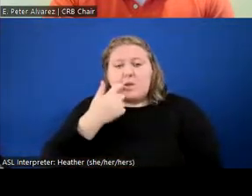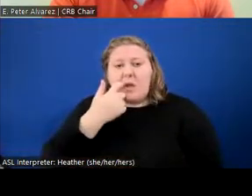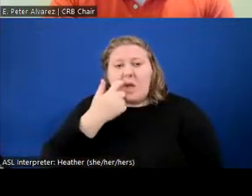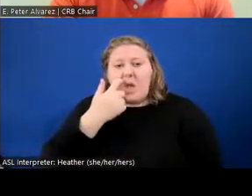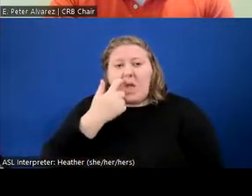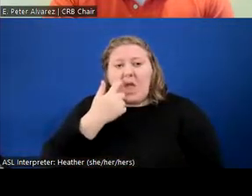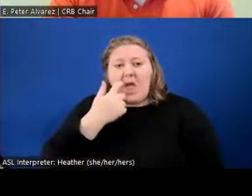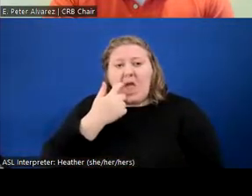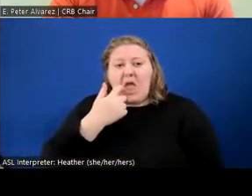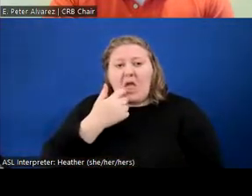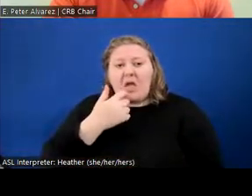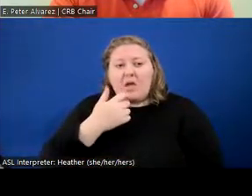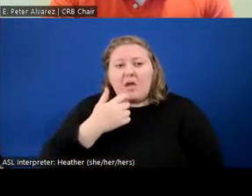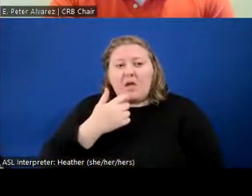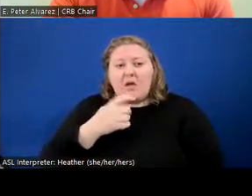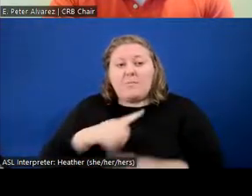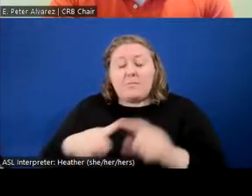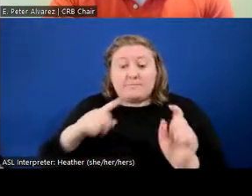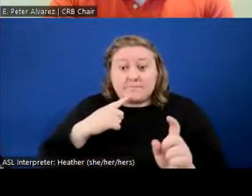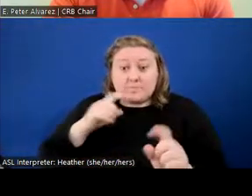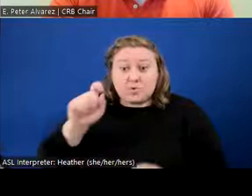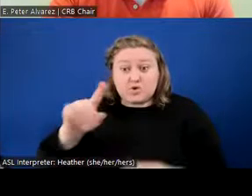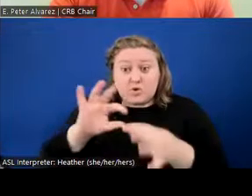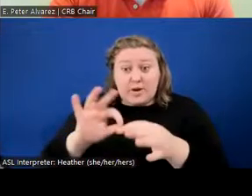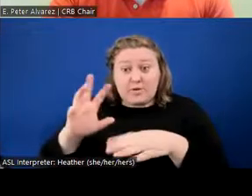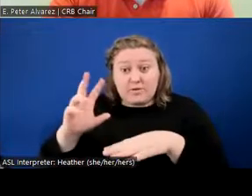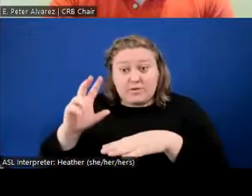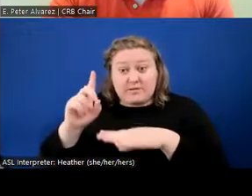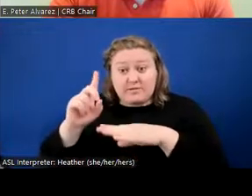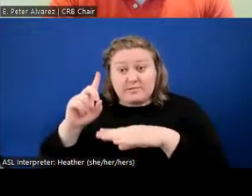have, though, is on the discipline matrix.